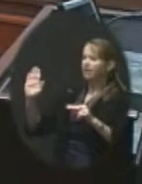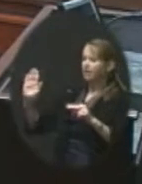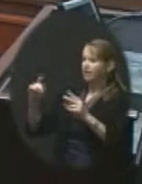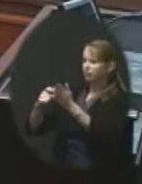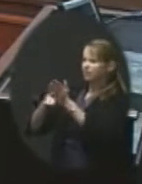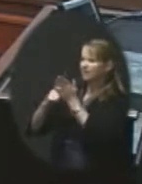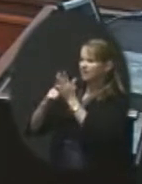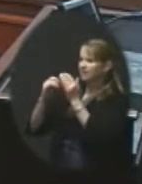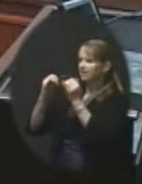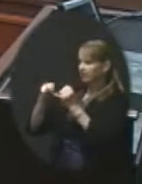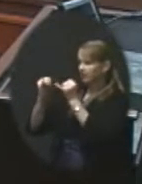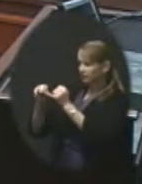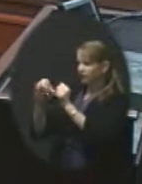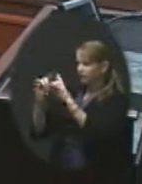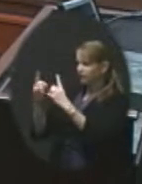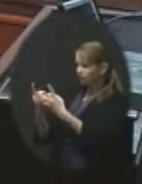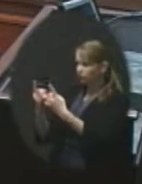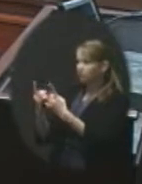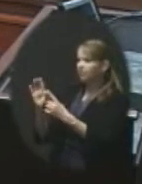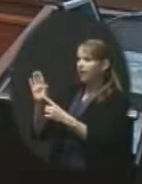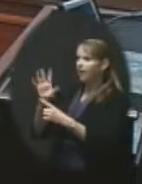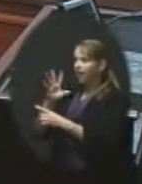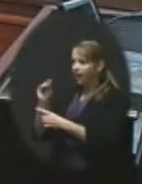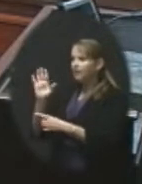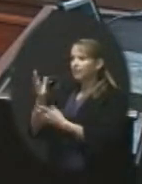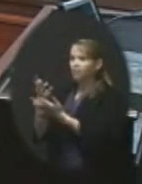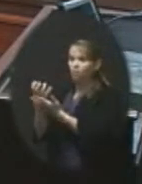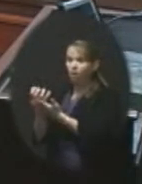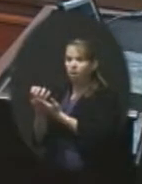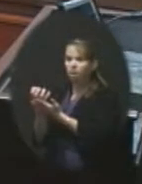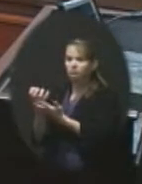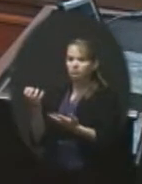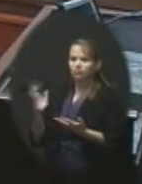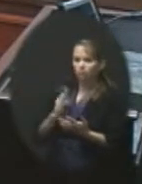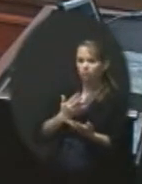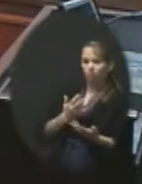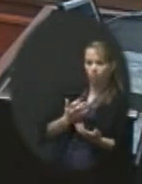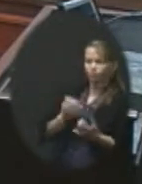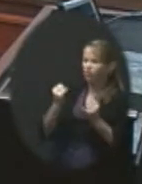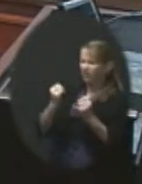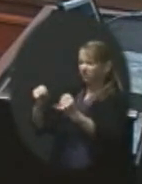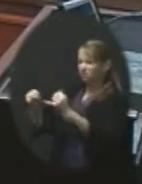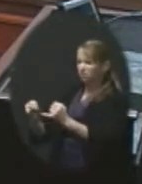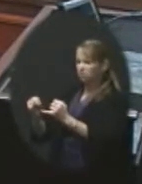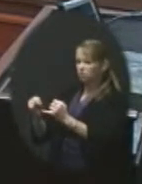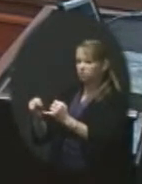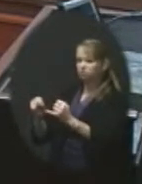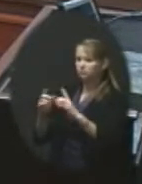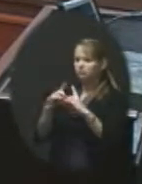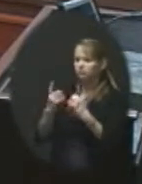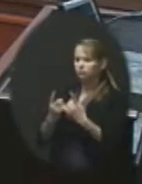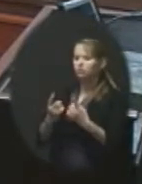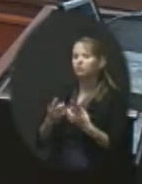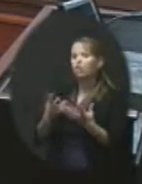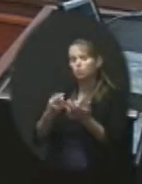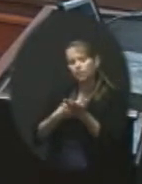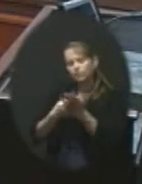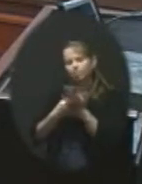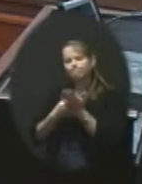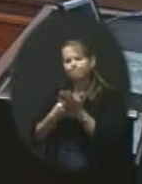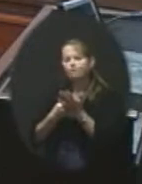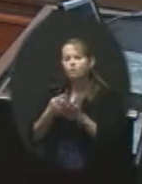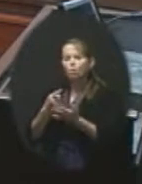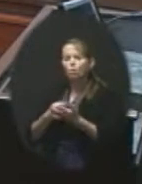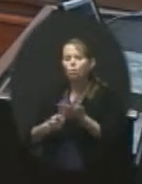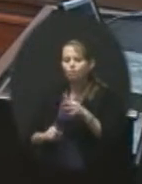and their wants in their individual districts. So what I wanted to talk to you about is what came out of that legislative